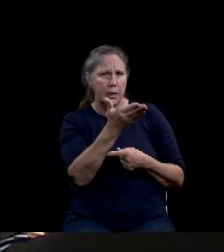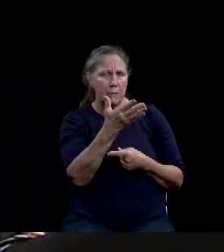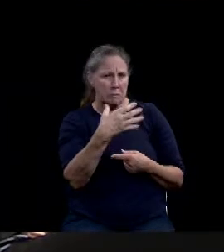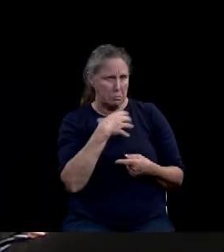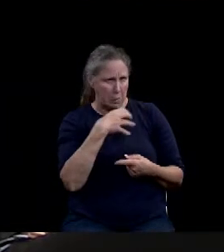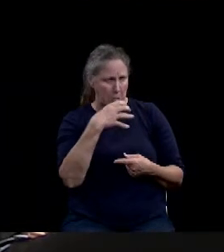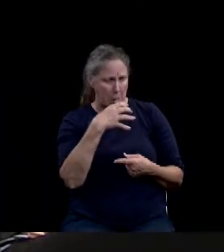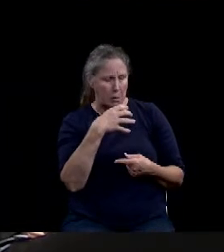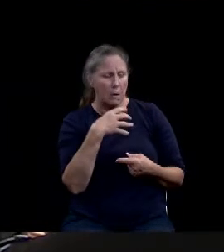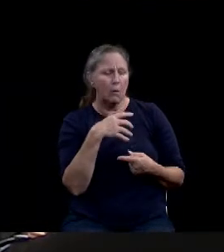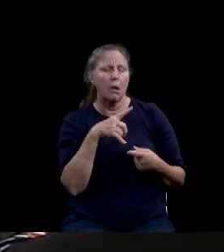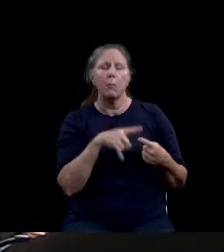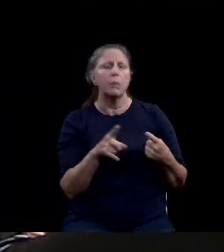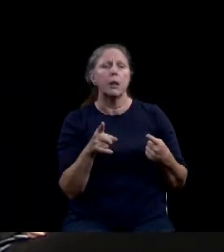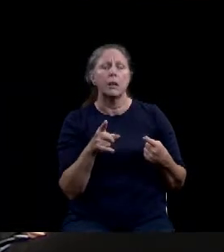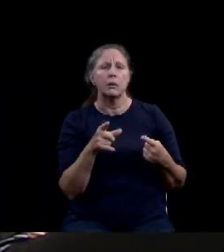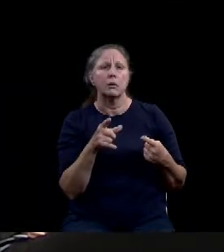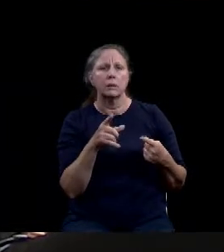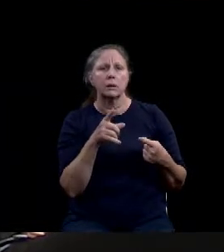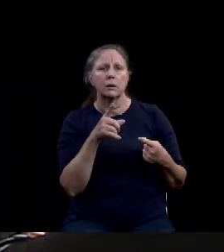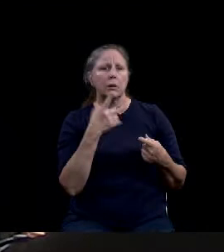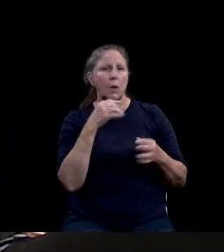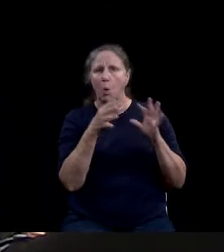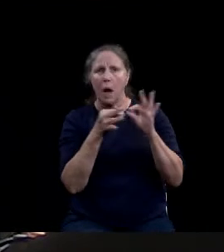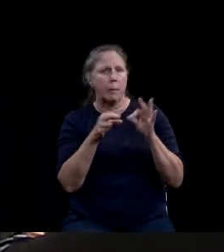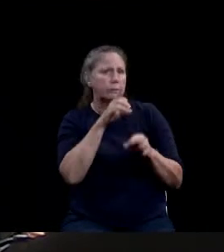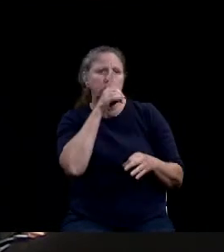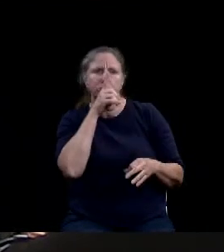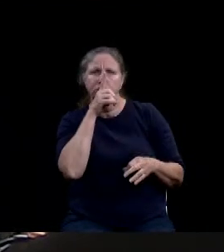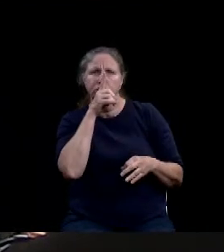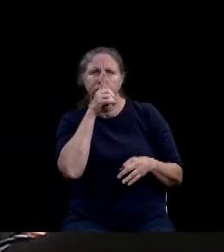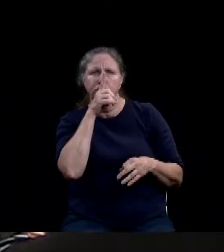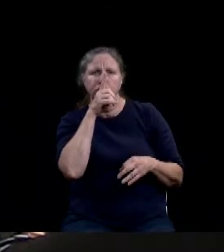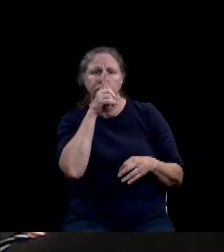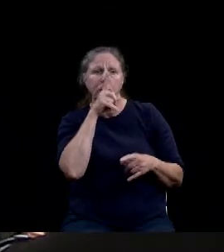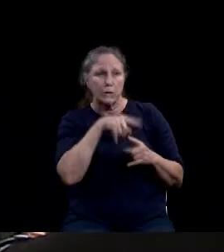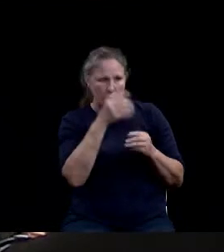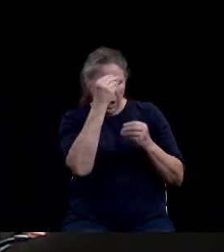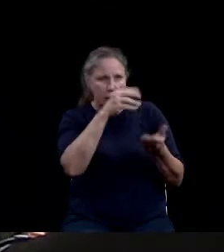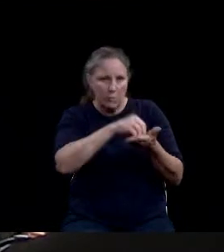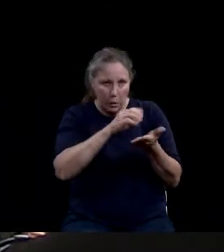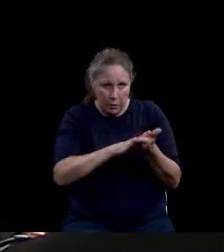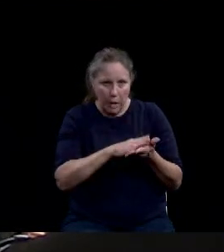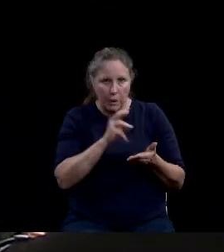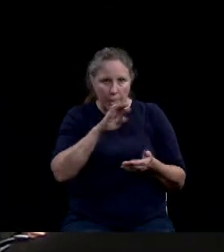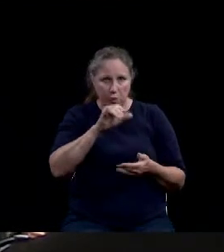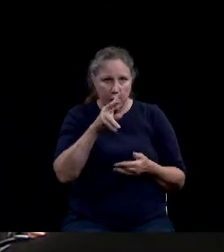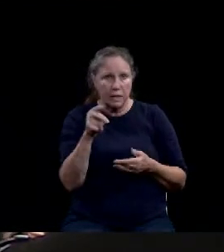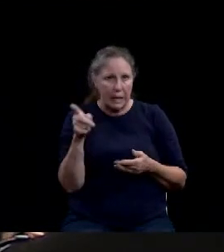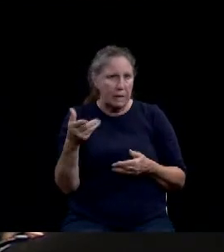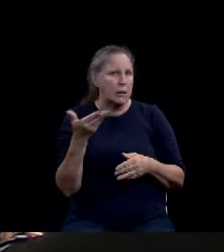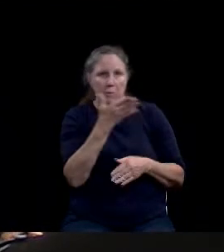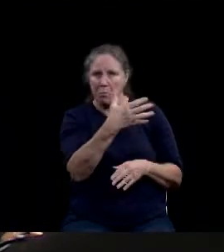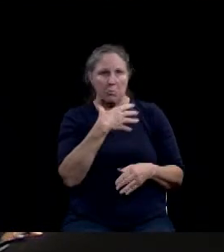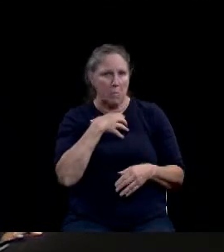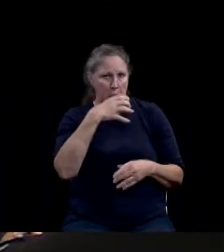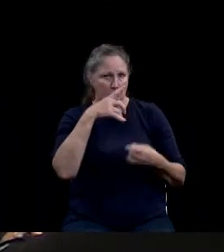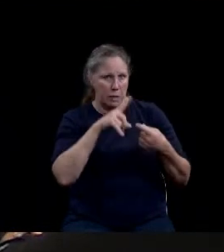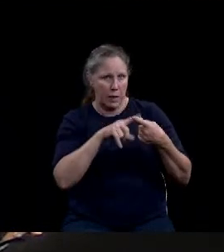comments on that item. So just for the record, it's from Mr. Jackson, who's submitting, speaking against this item. Okay.